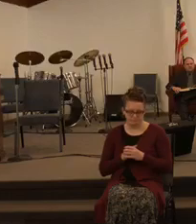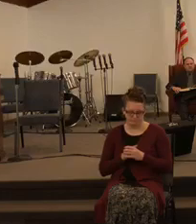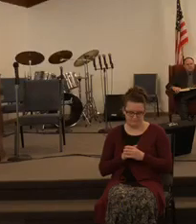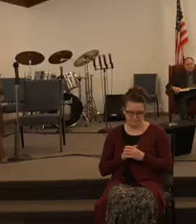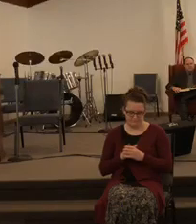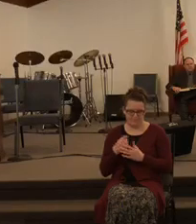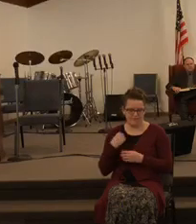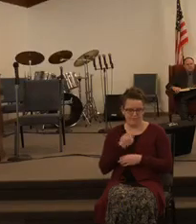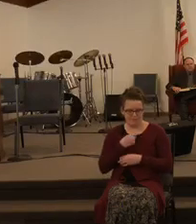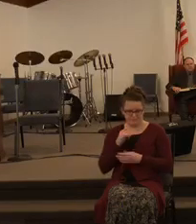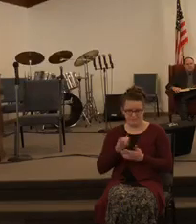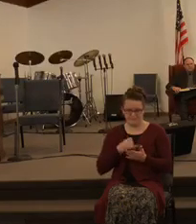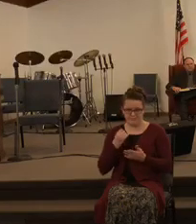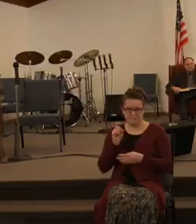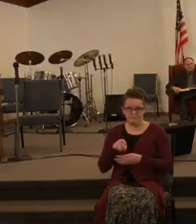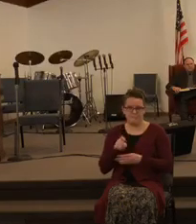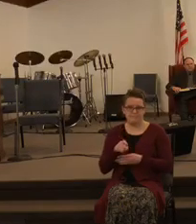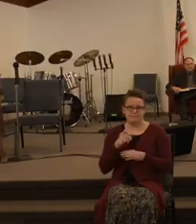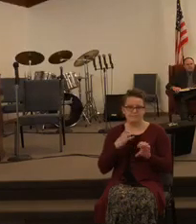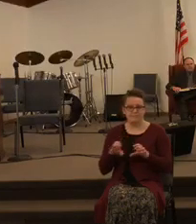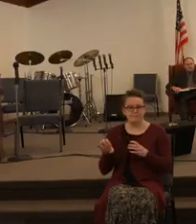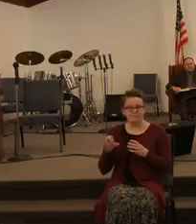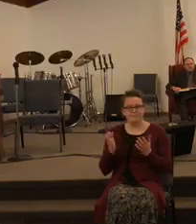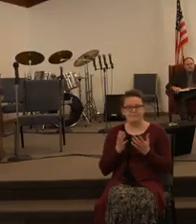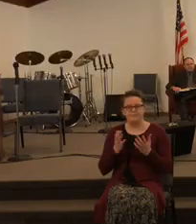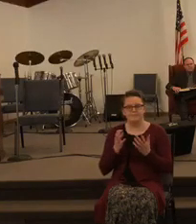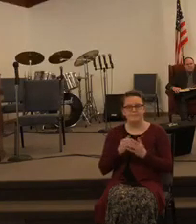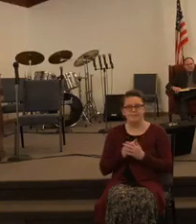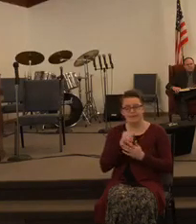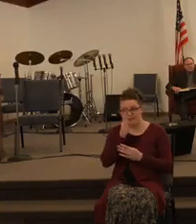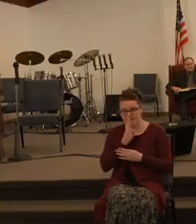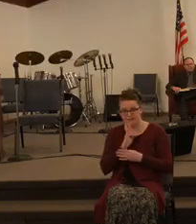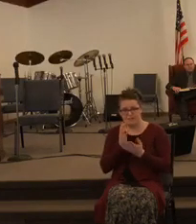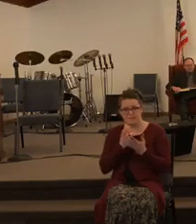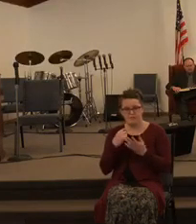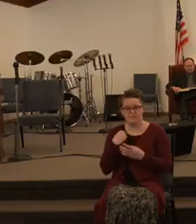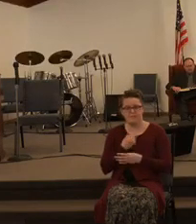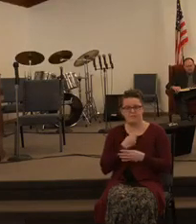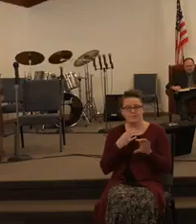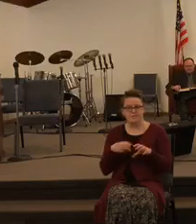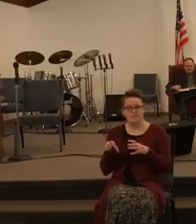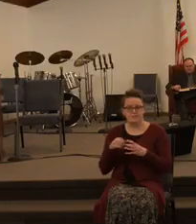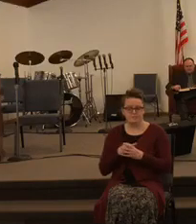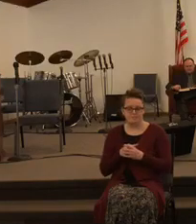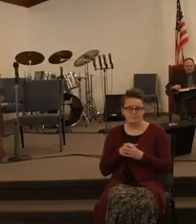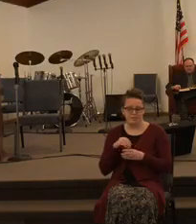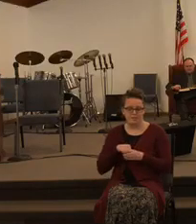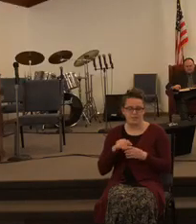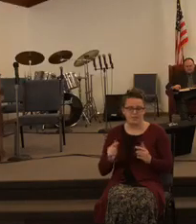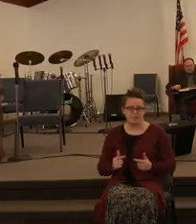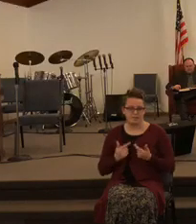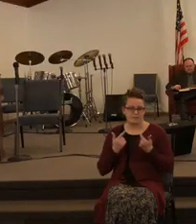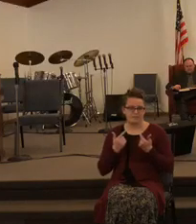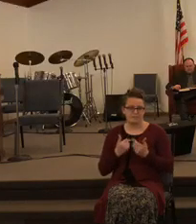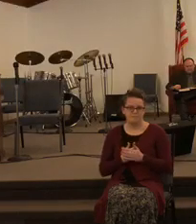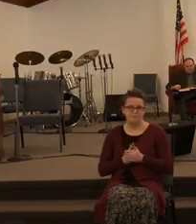we just need to do what God wants us to do in life